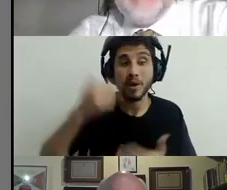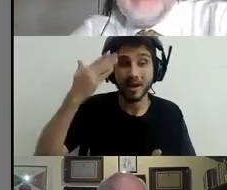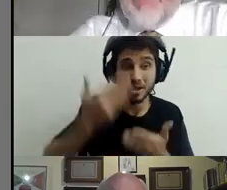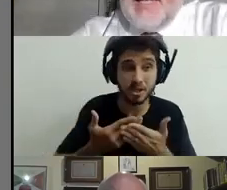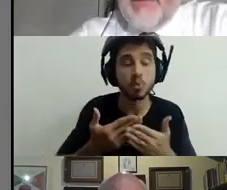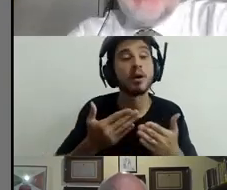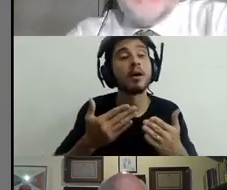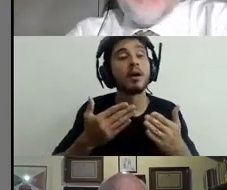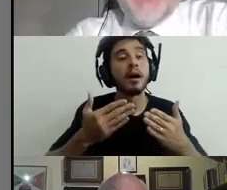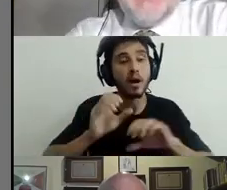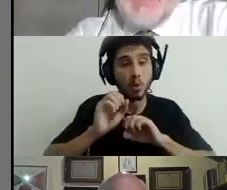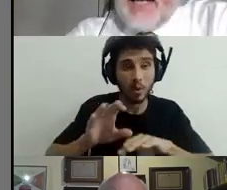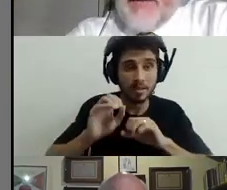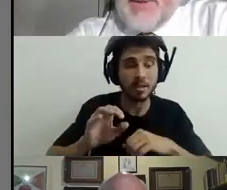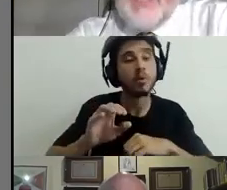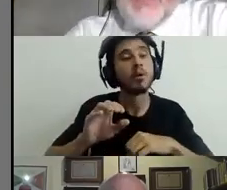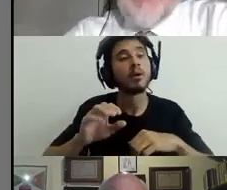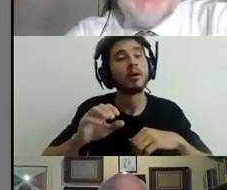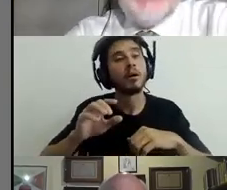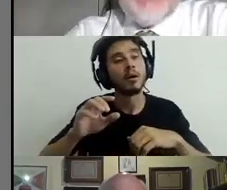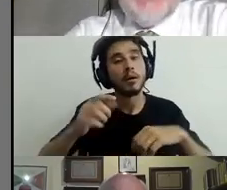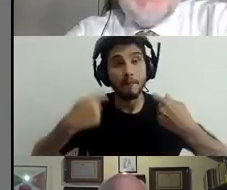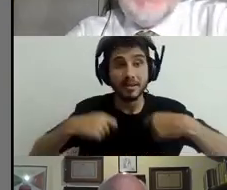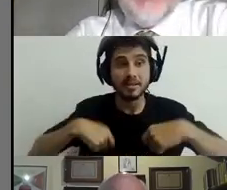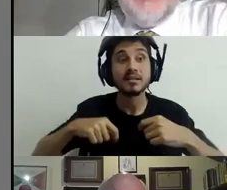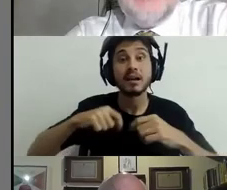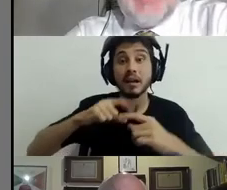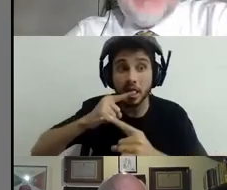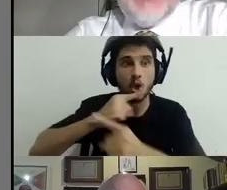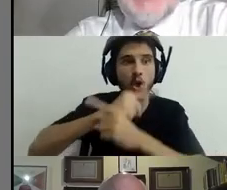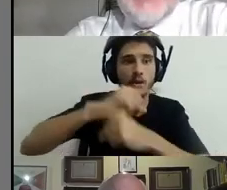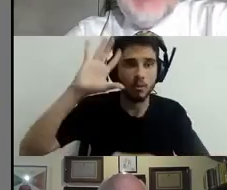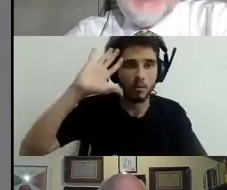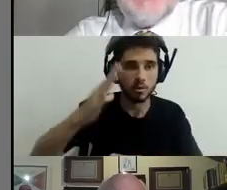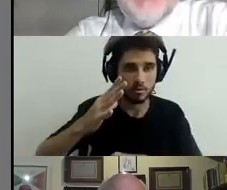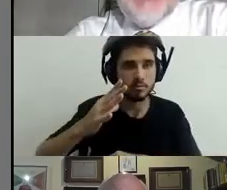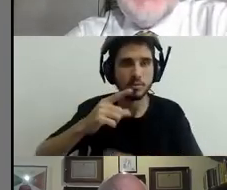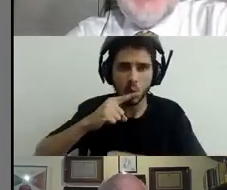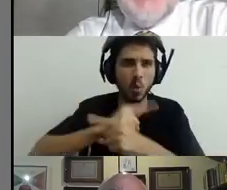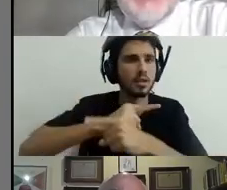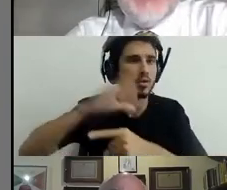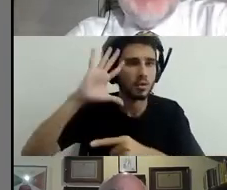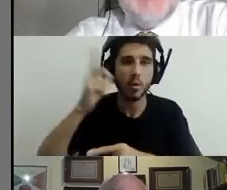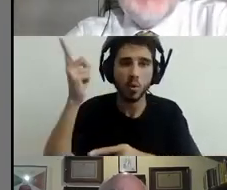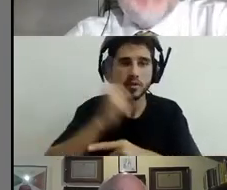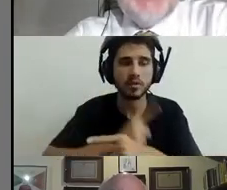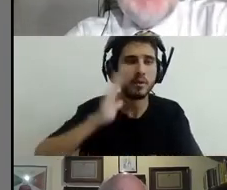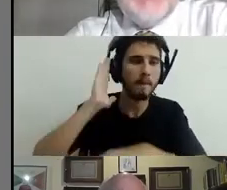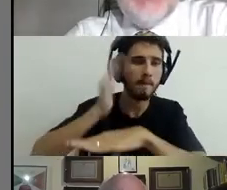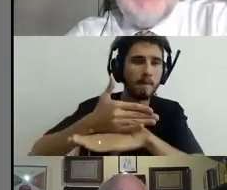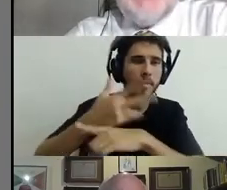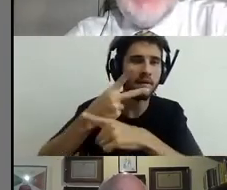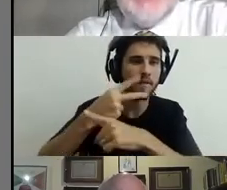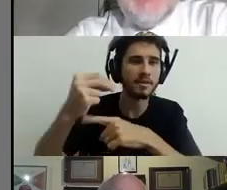defeating the pandemic, and I've written a piece on that recently, which is published on the OECD COVID